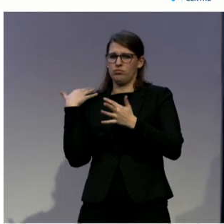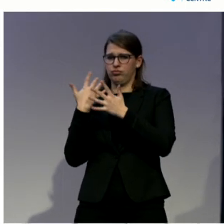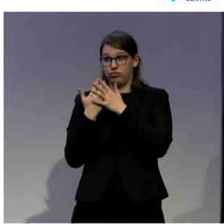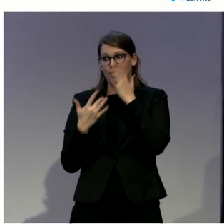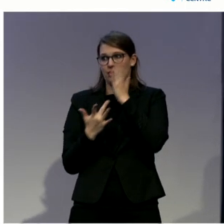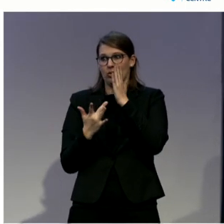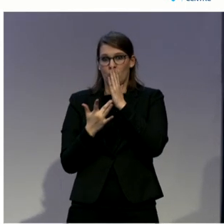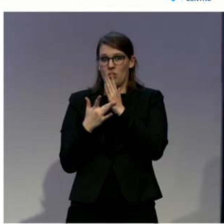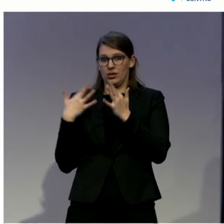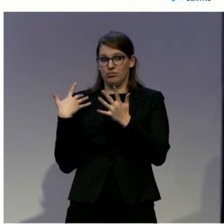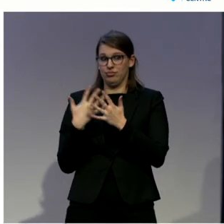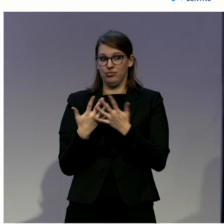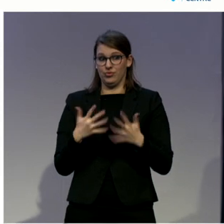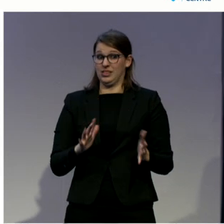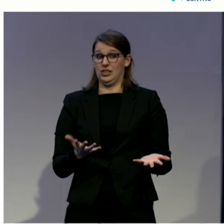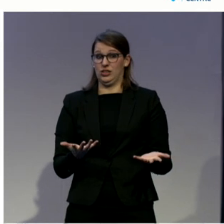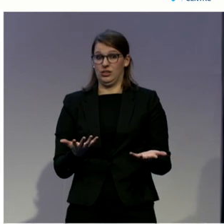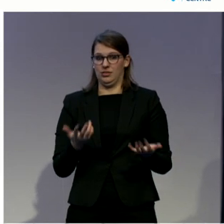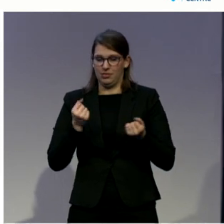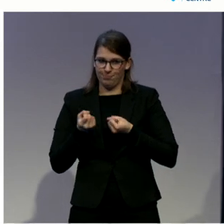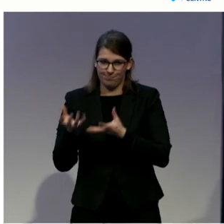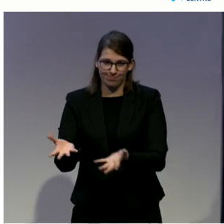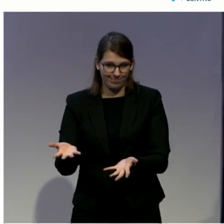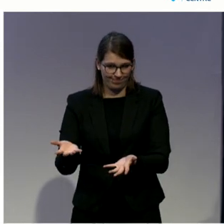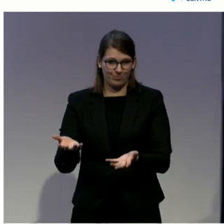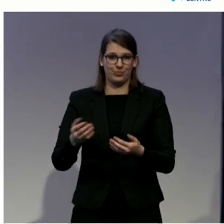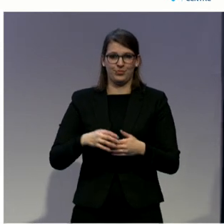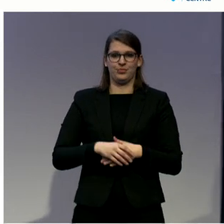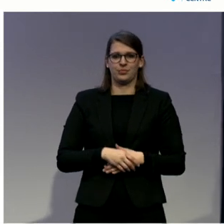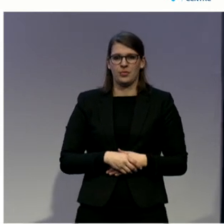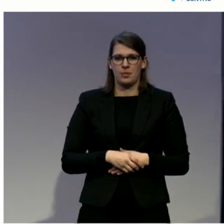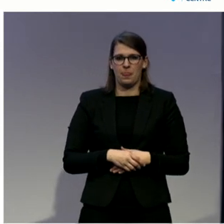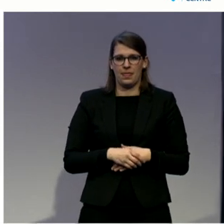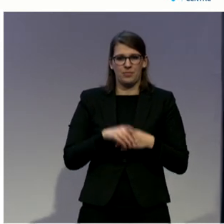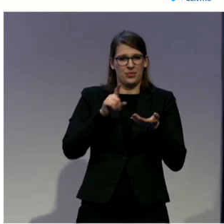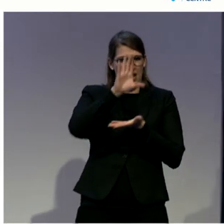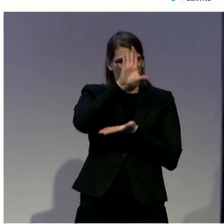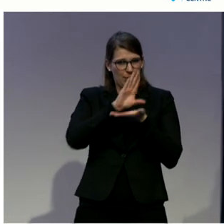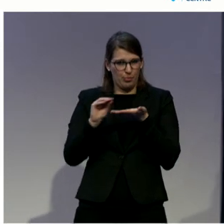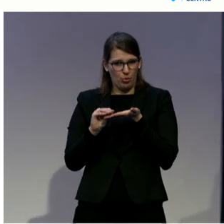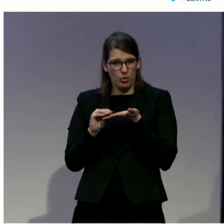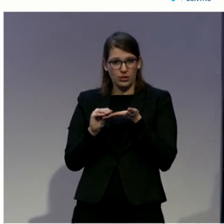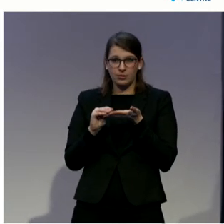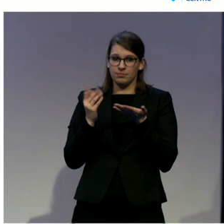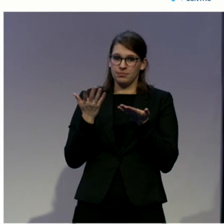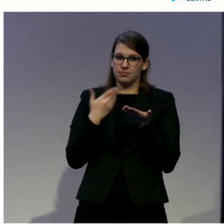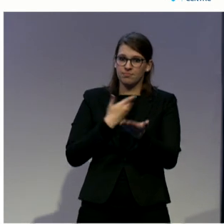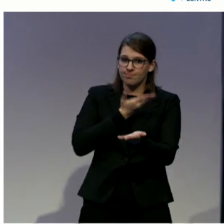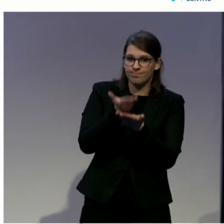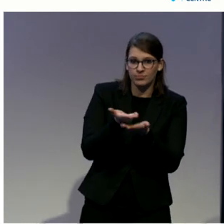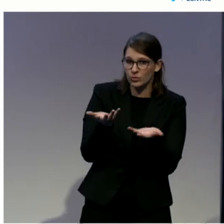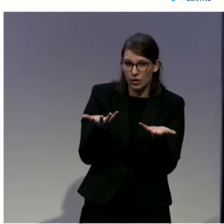On recommendations of the report, so better reporting of crimes against people with disabilities.